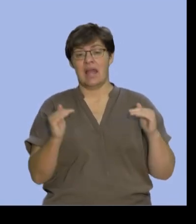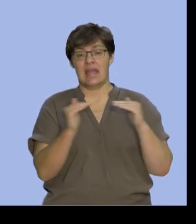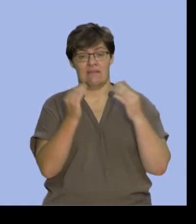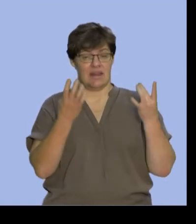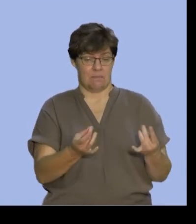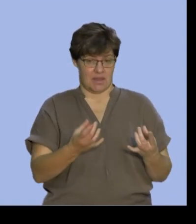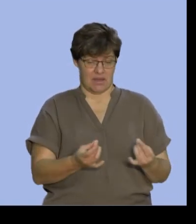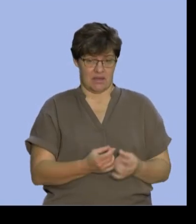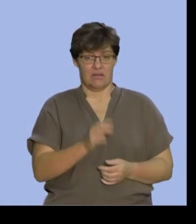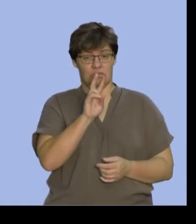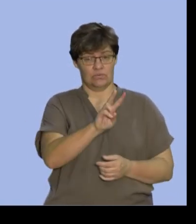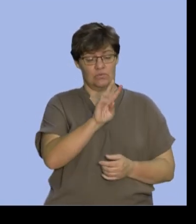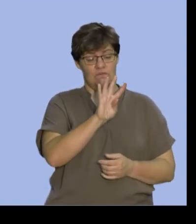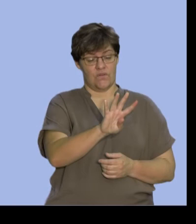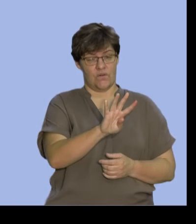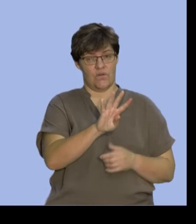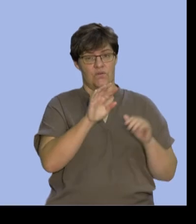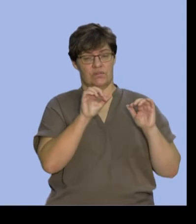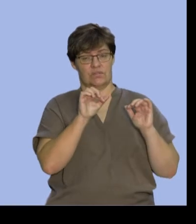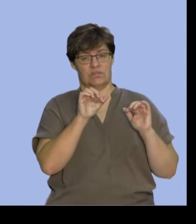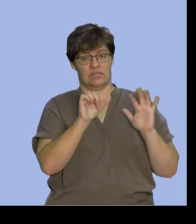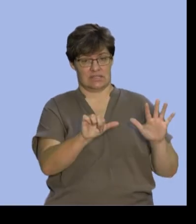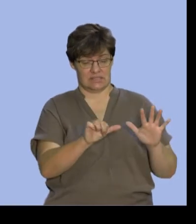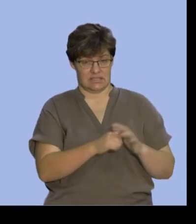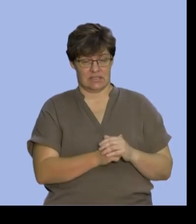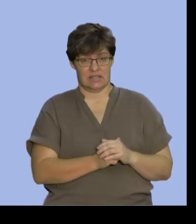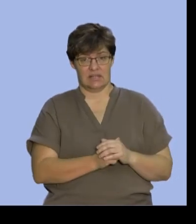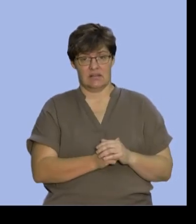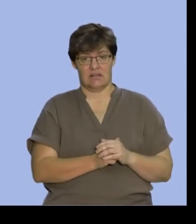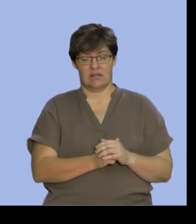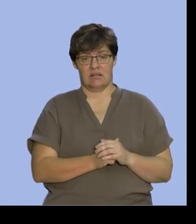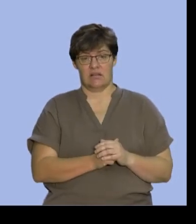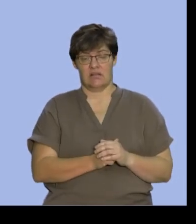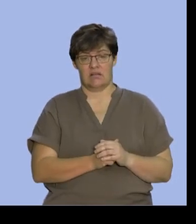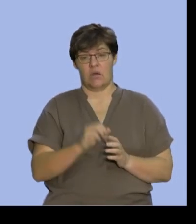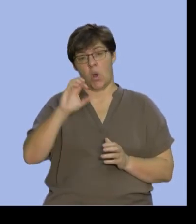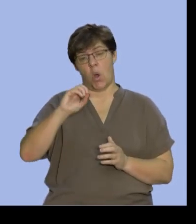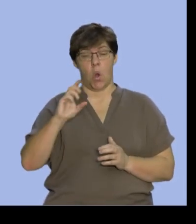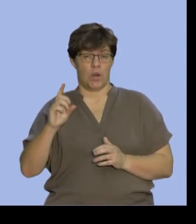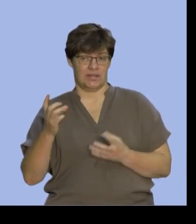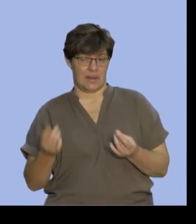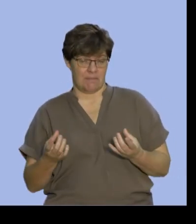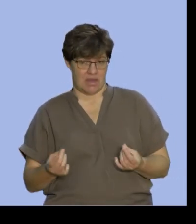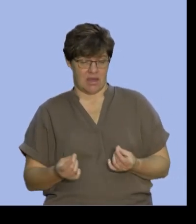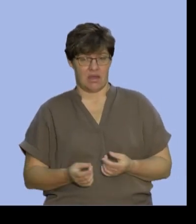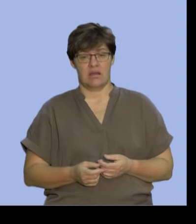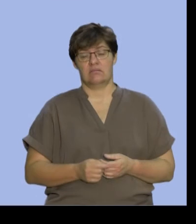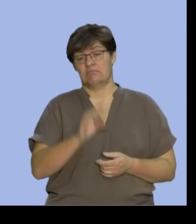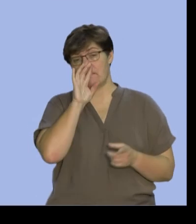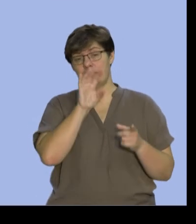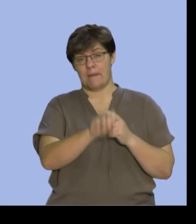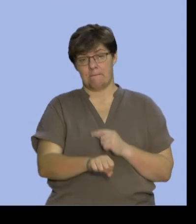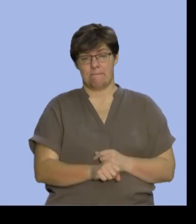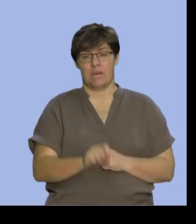then it would be two, four and six if they were rolling odd numbers then we would recognize